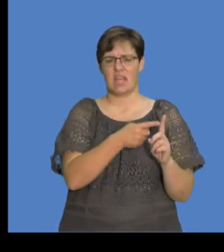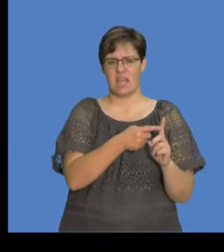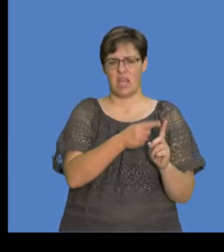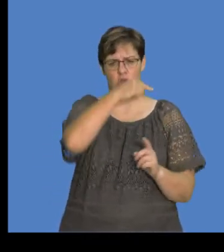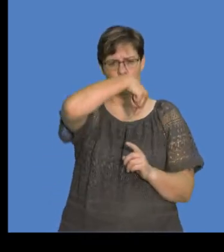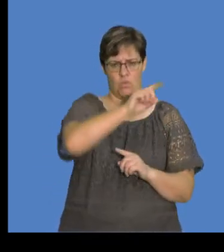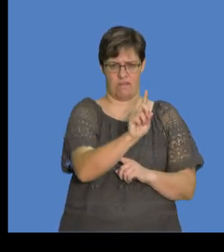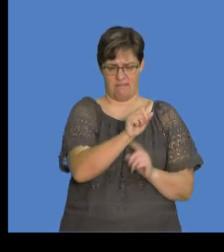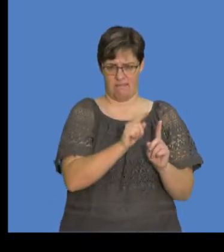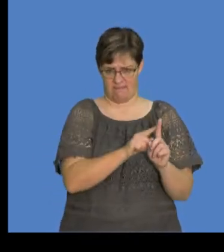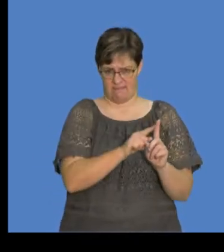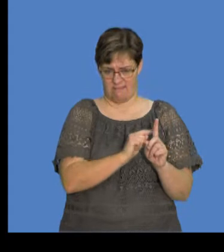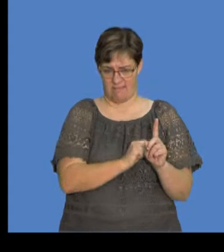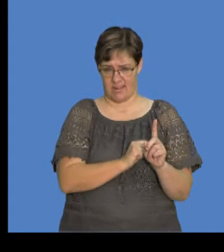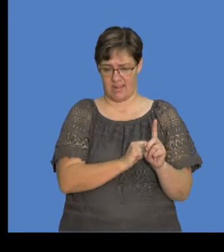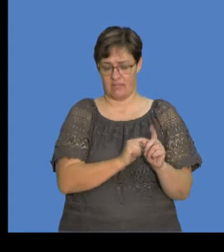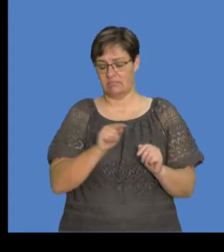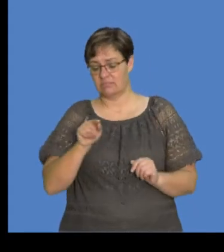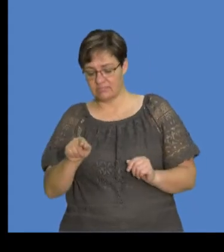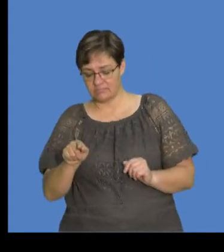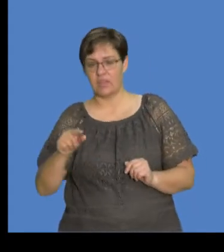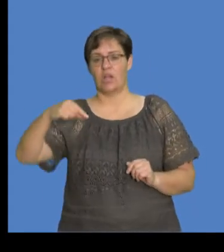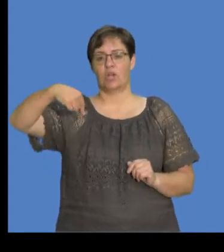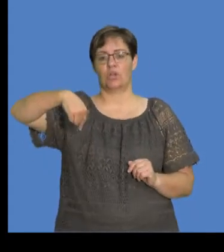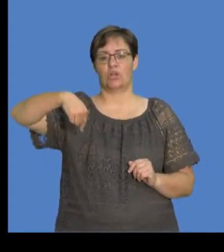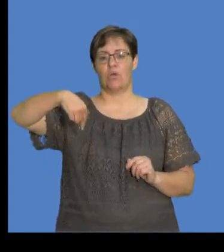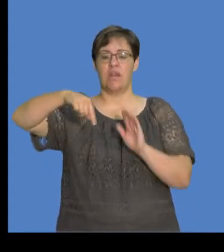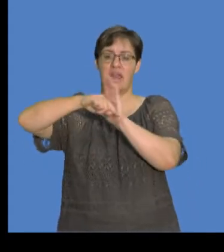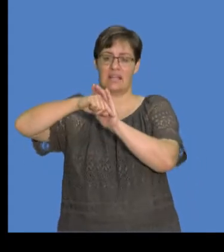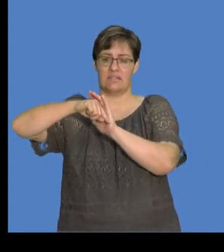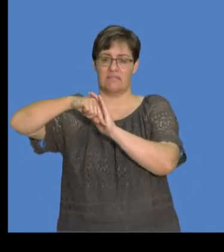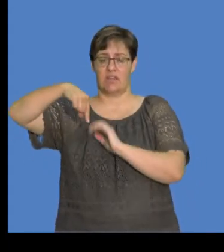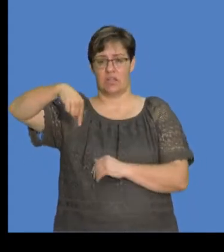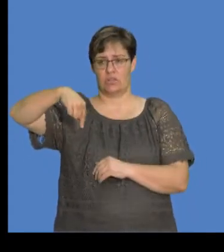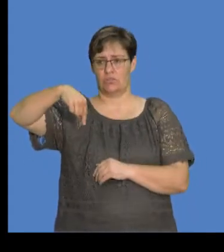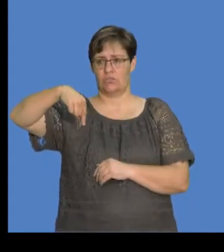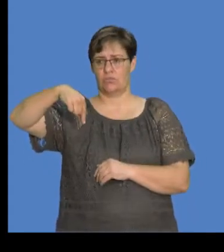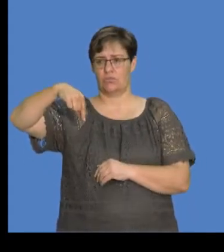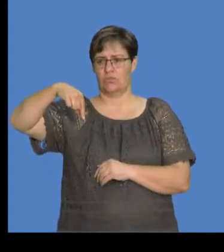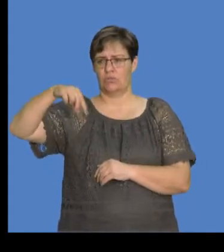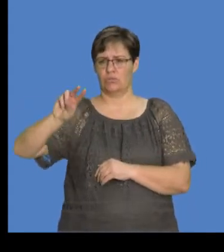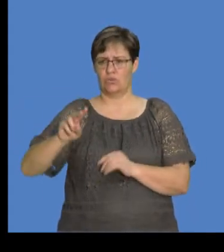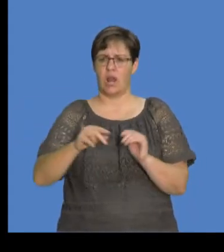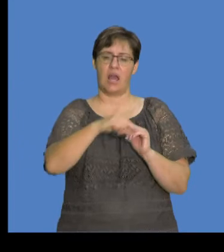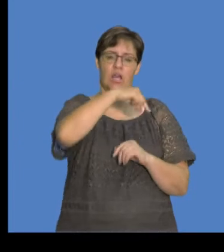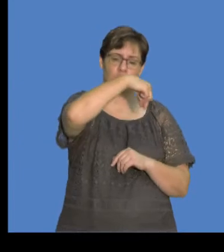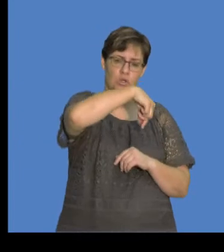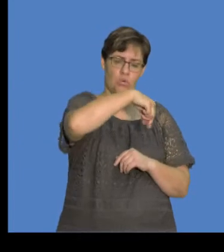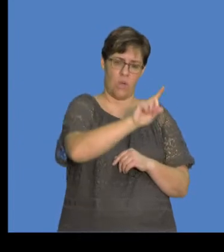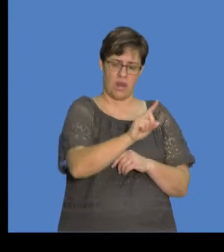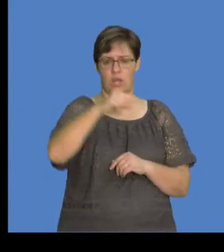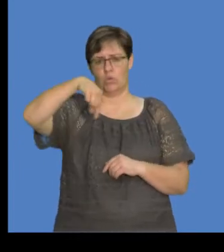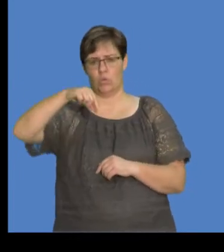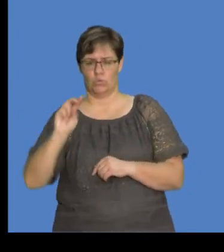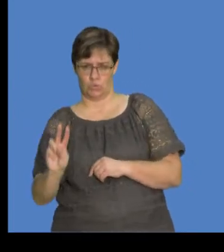Q1 for argument's sake, okay? And then let's call the negative one Q2, as in charge 1 and charge